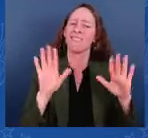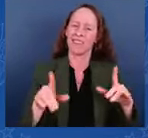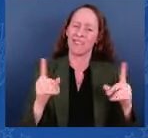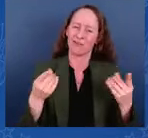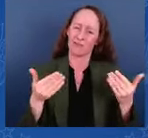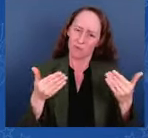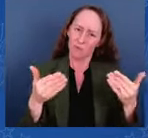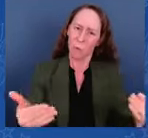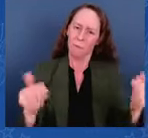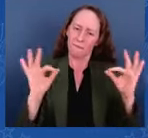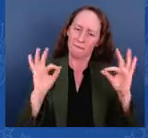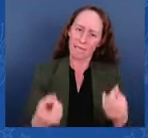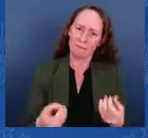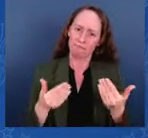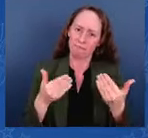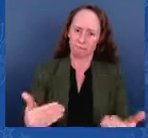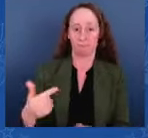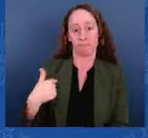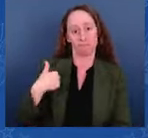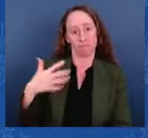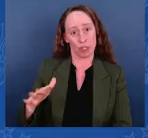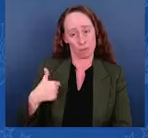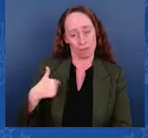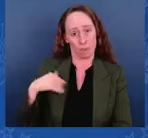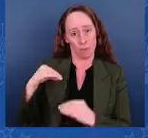Thank you very much. The